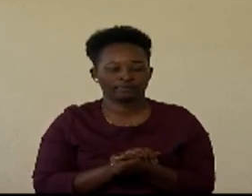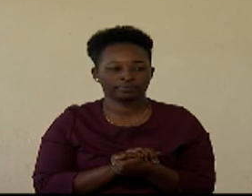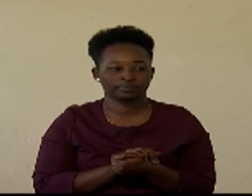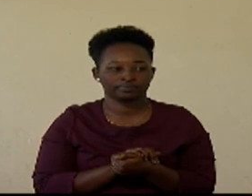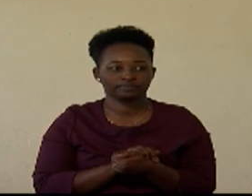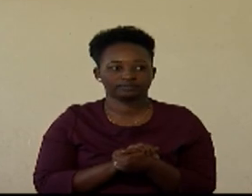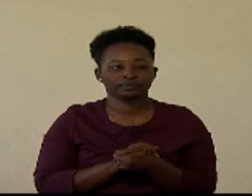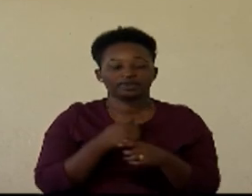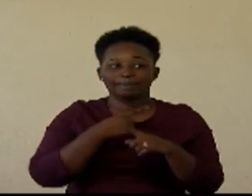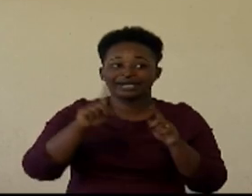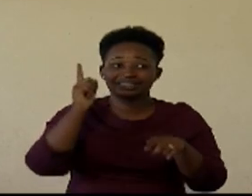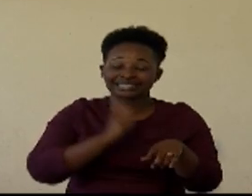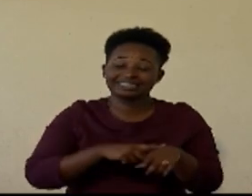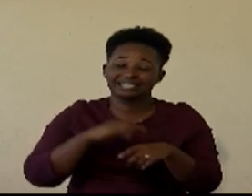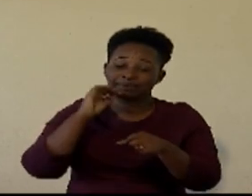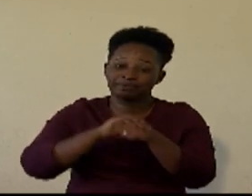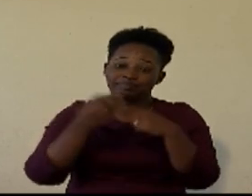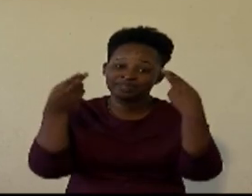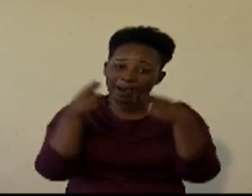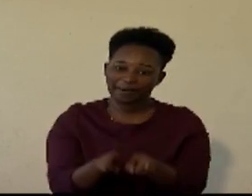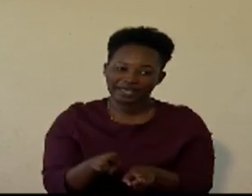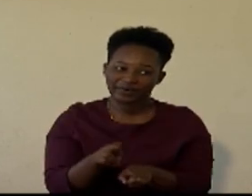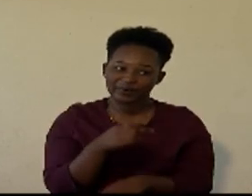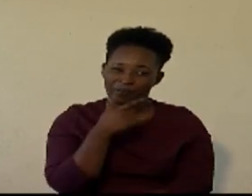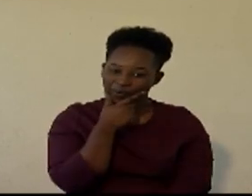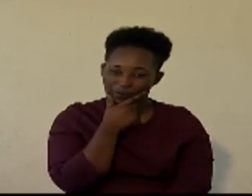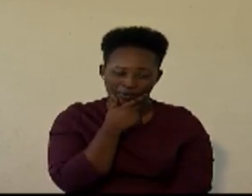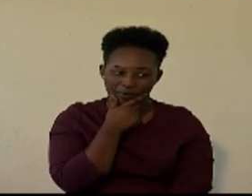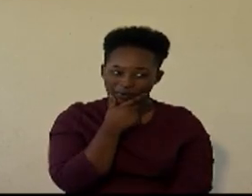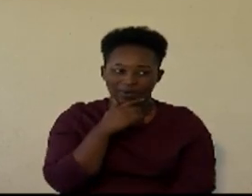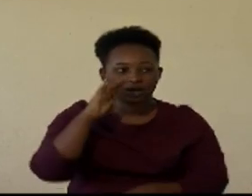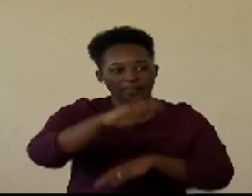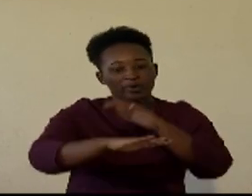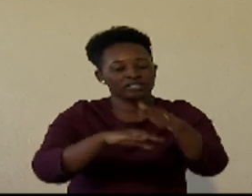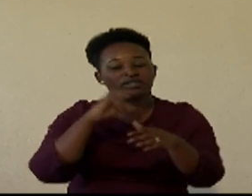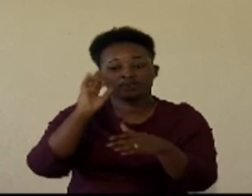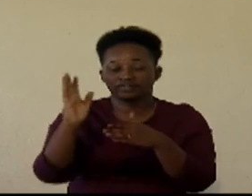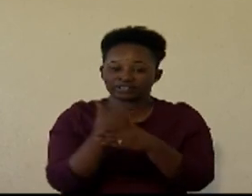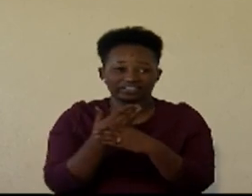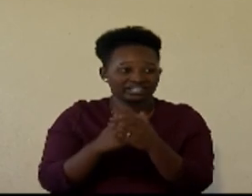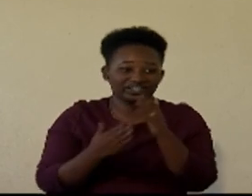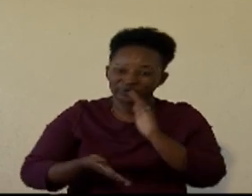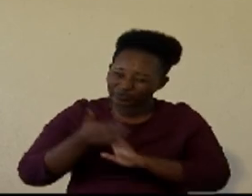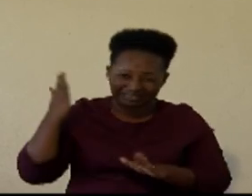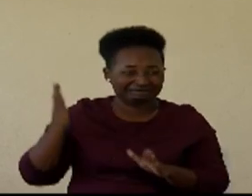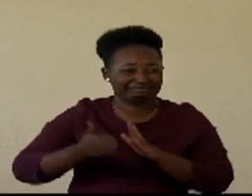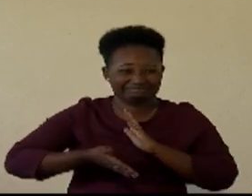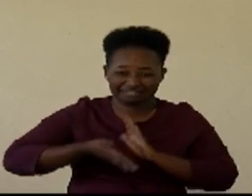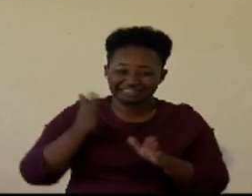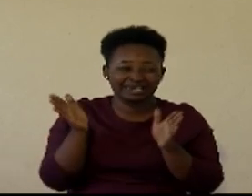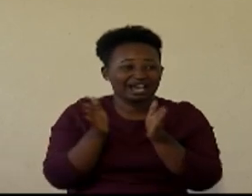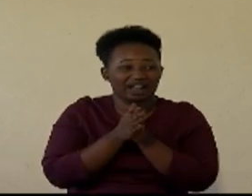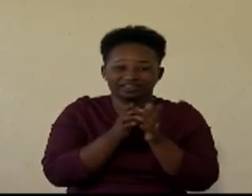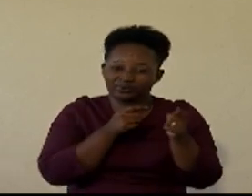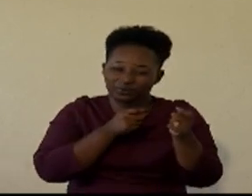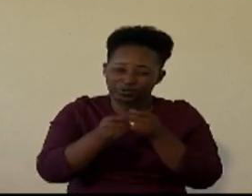but once it has formed the process of division is so quick so fast and controlled